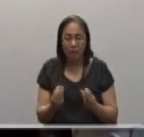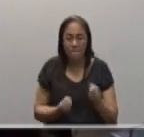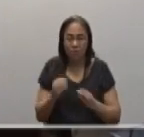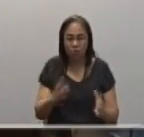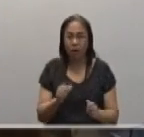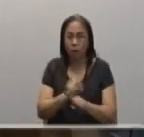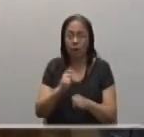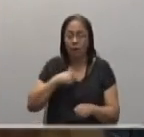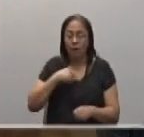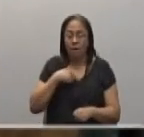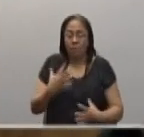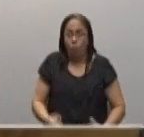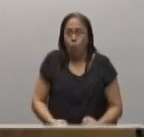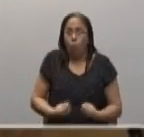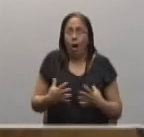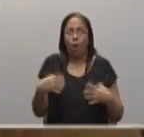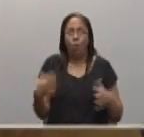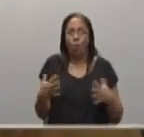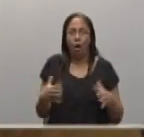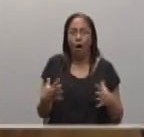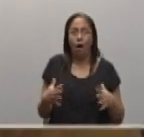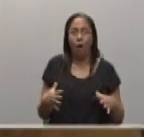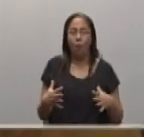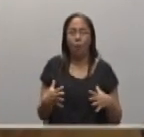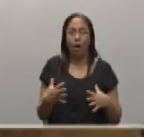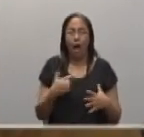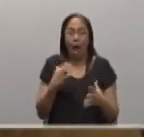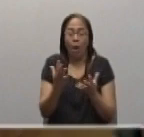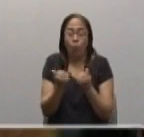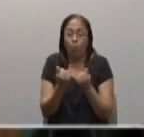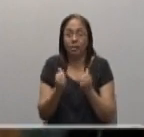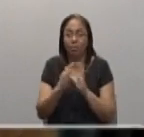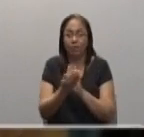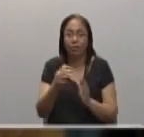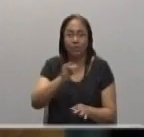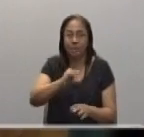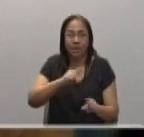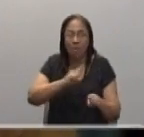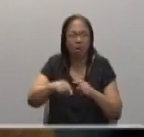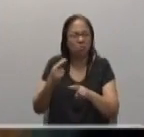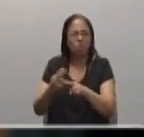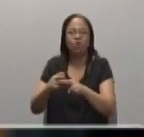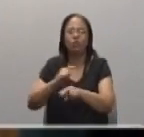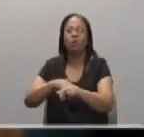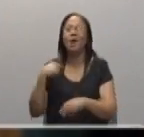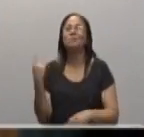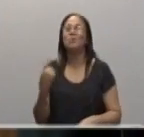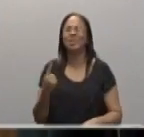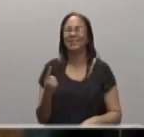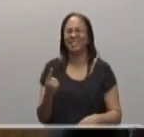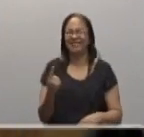But, mamma mia, all life, this is something that really